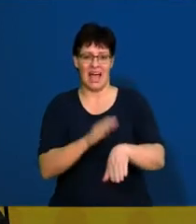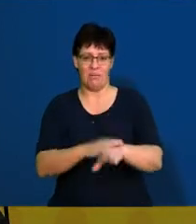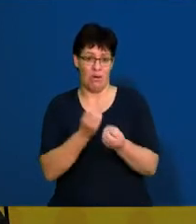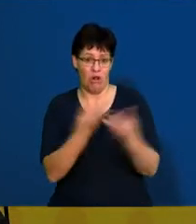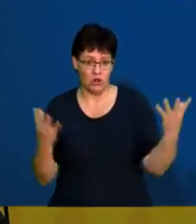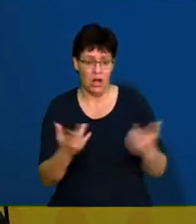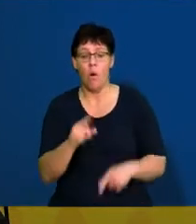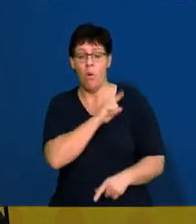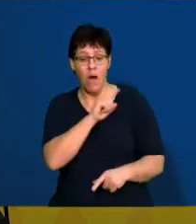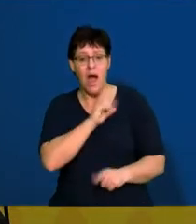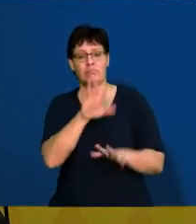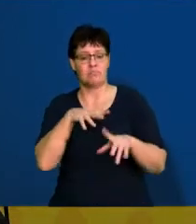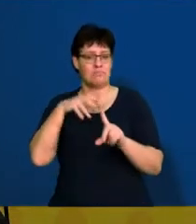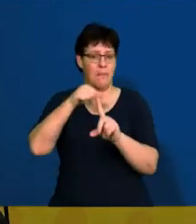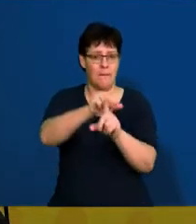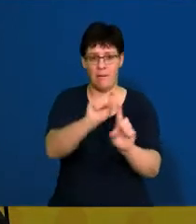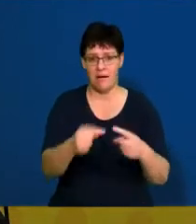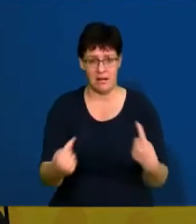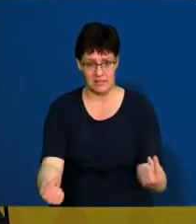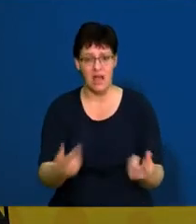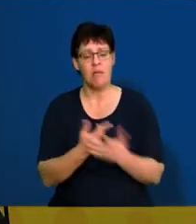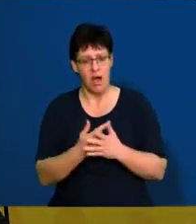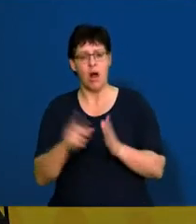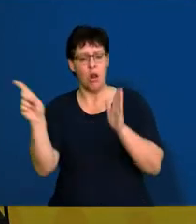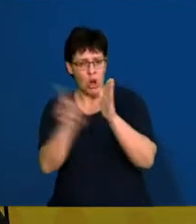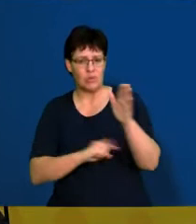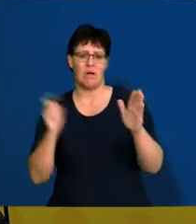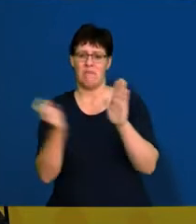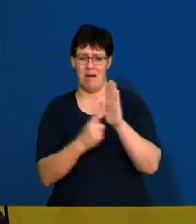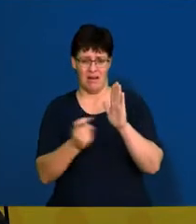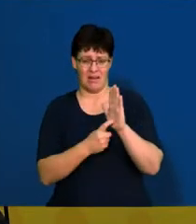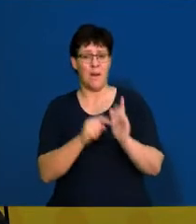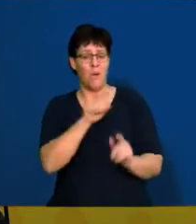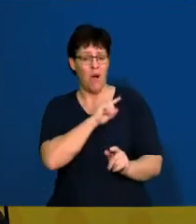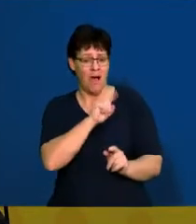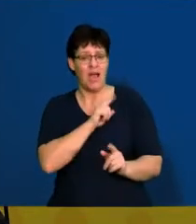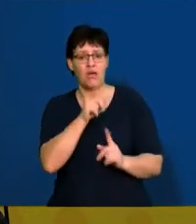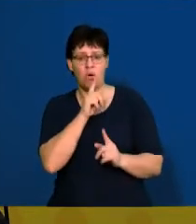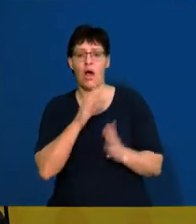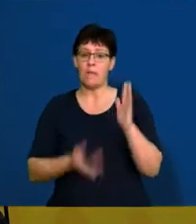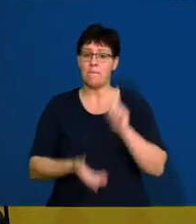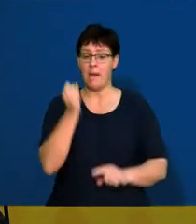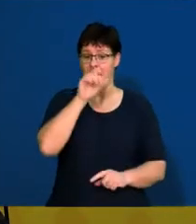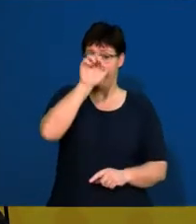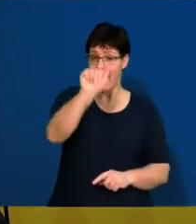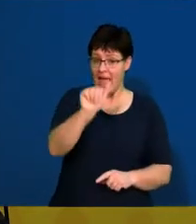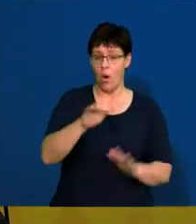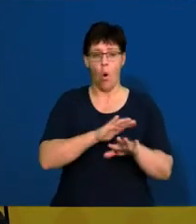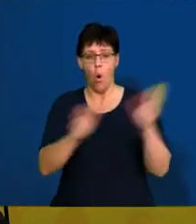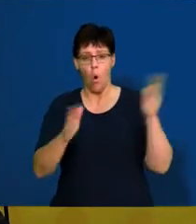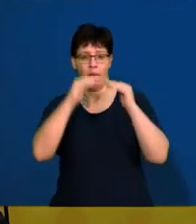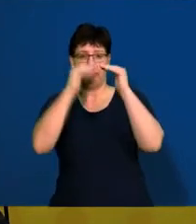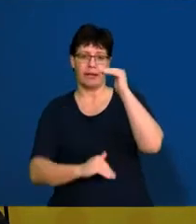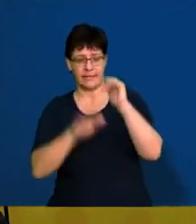paper that you won't be able to catch up and you could lose out on a lot of marks and that can be the difference between a distinction, not receiving a